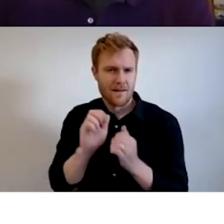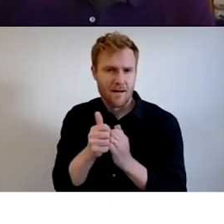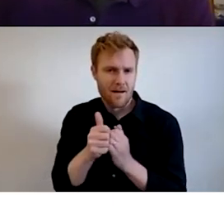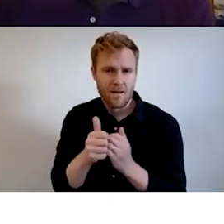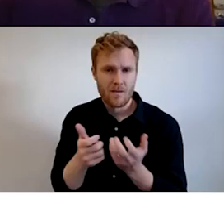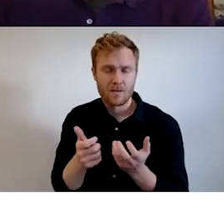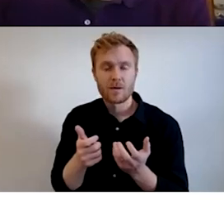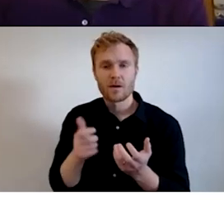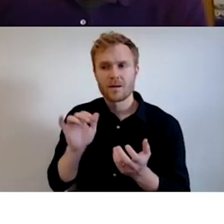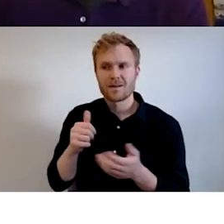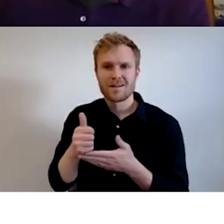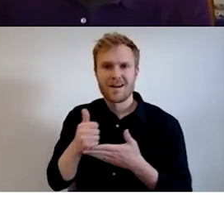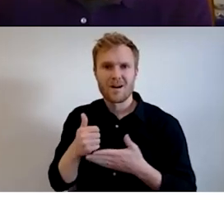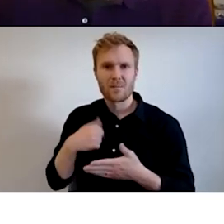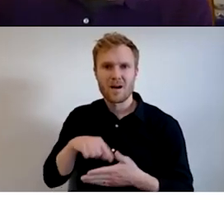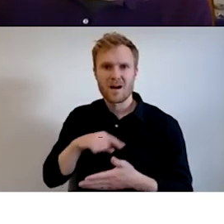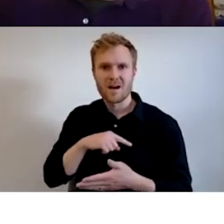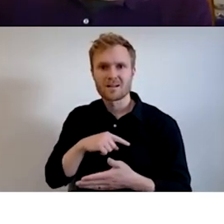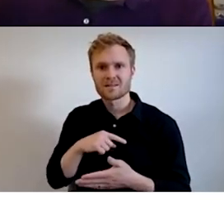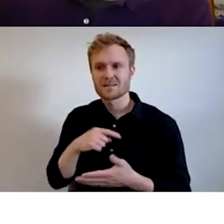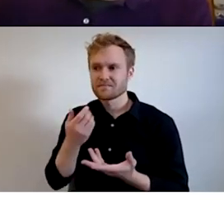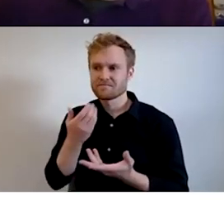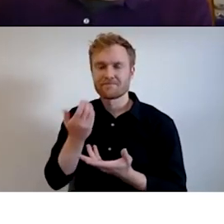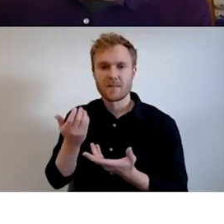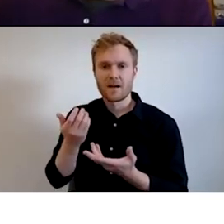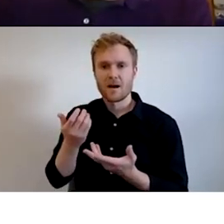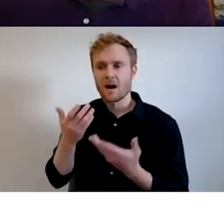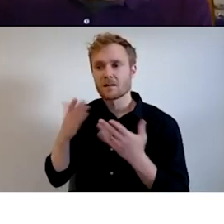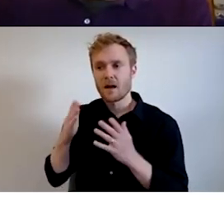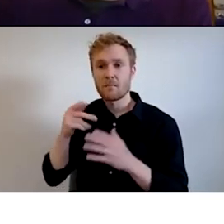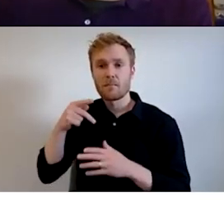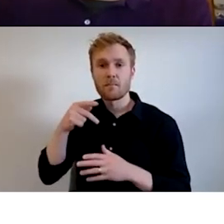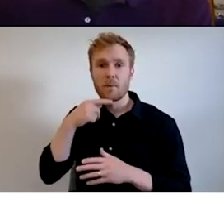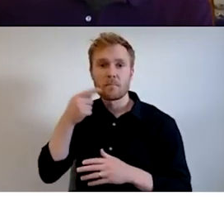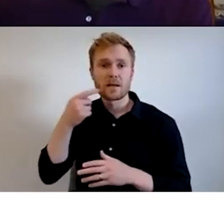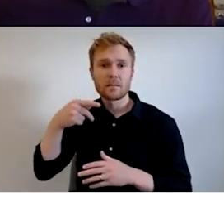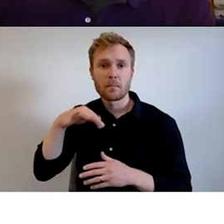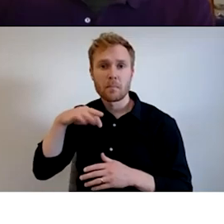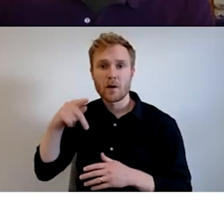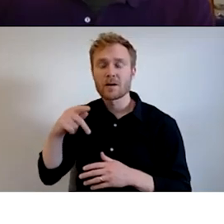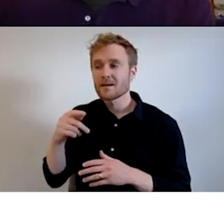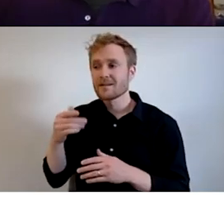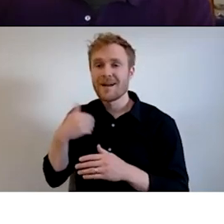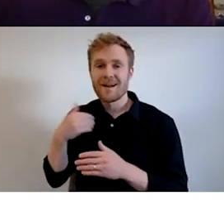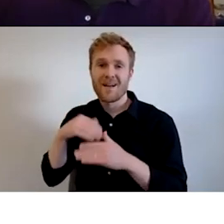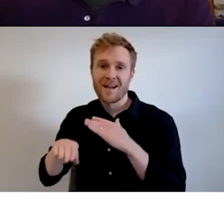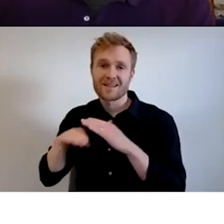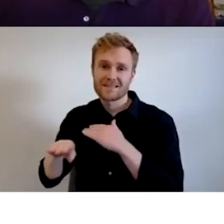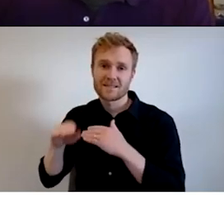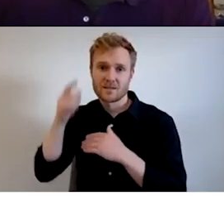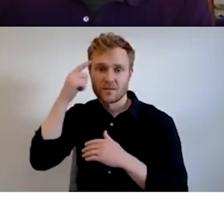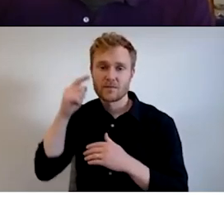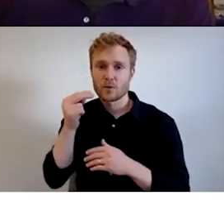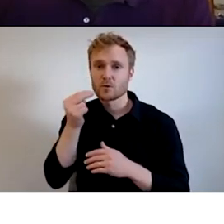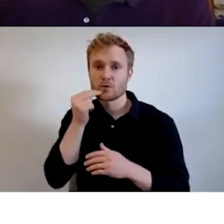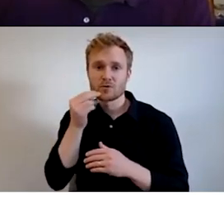uh, public park and allow us and other city residents to provide free access to nutritional food for Pittsburghers. Um, Chris,